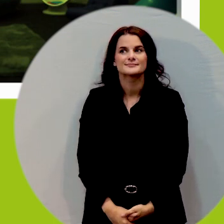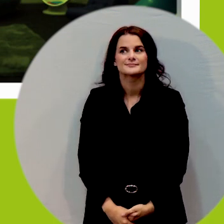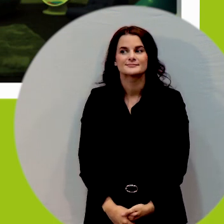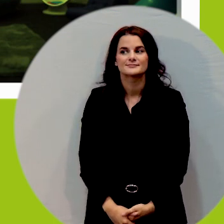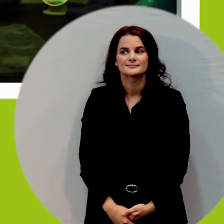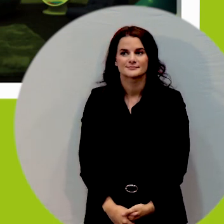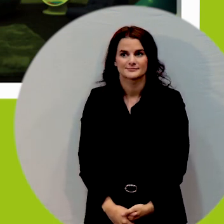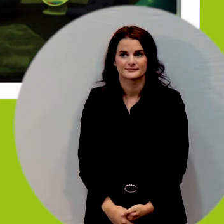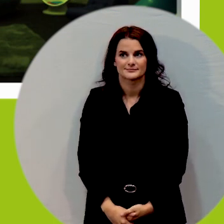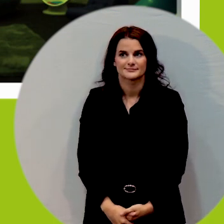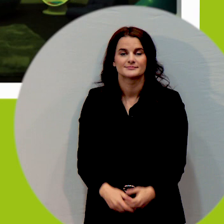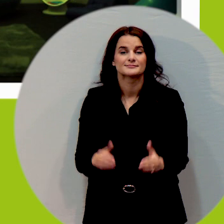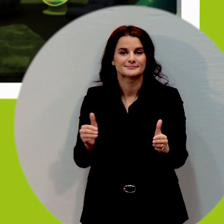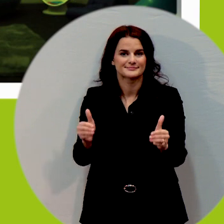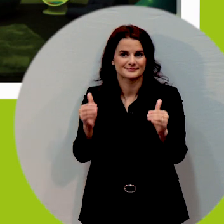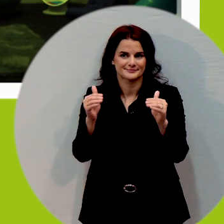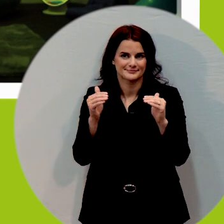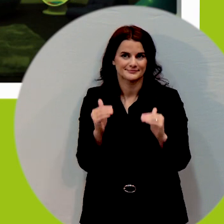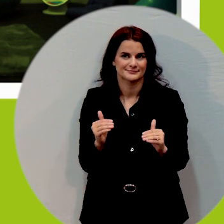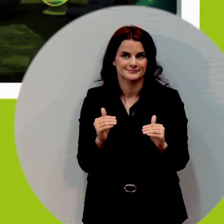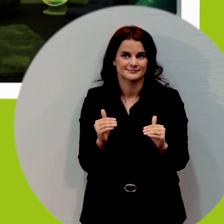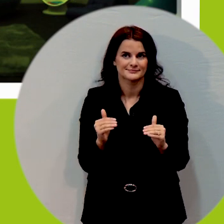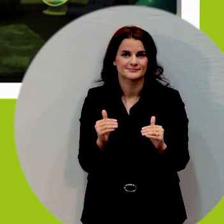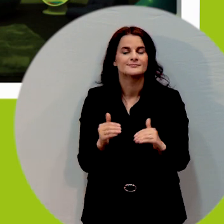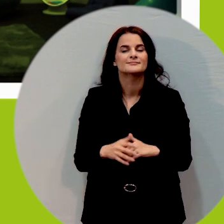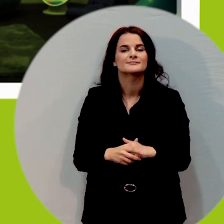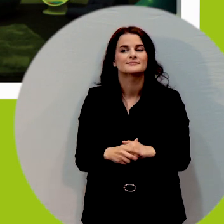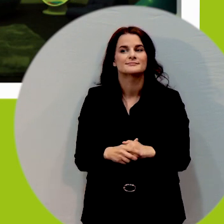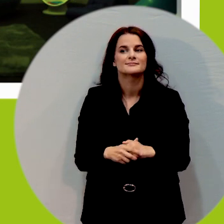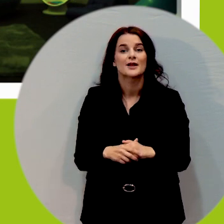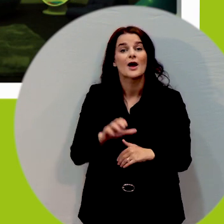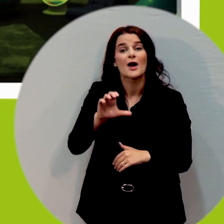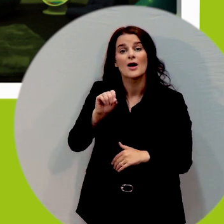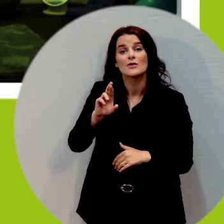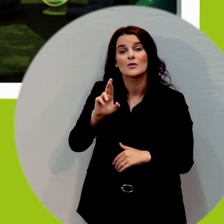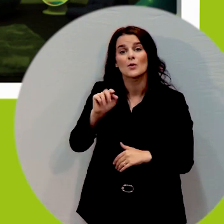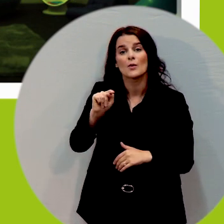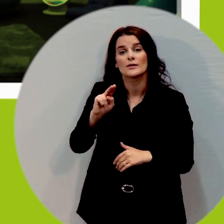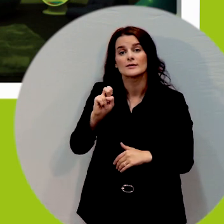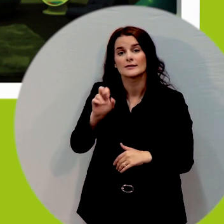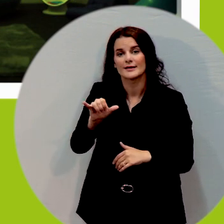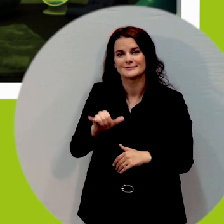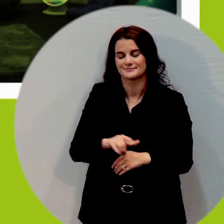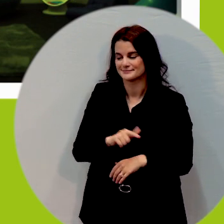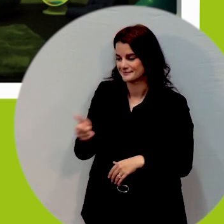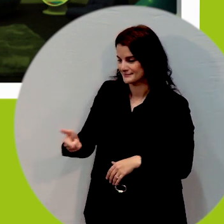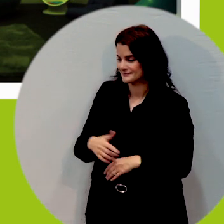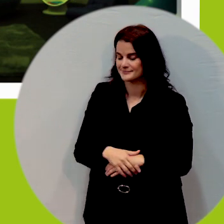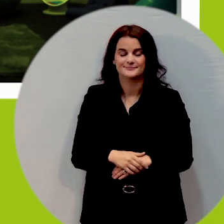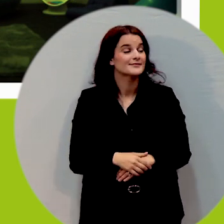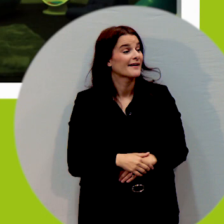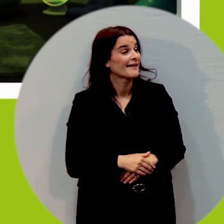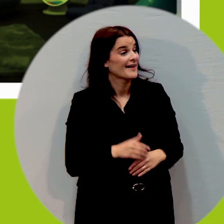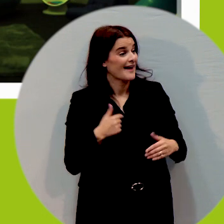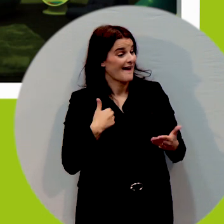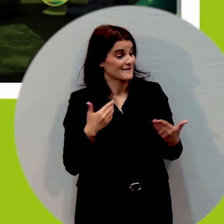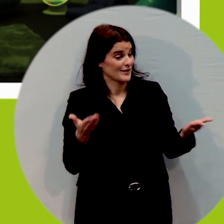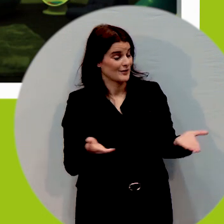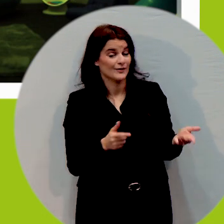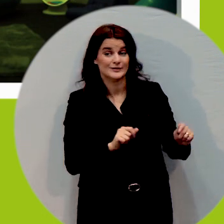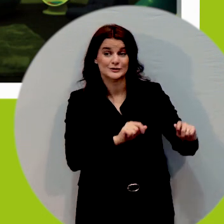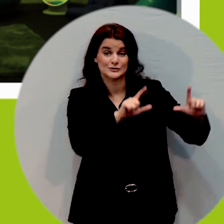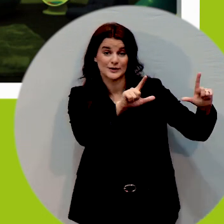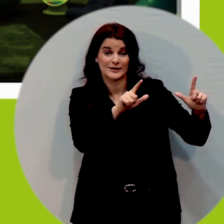so what we have here up on the screen are some examples of some sensory regulation spaces